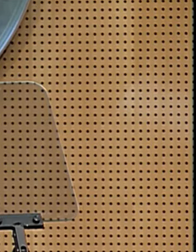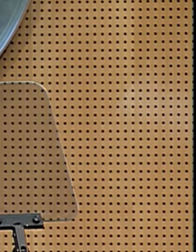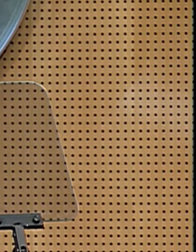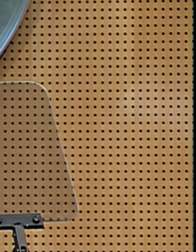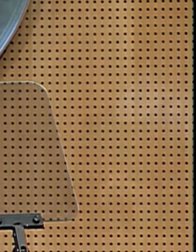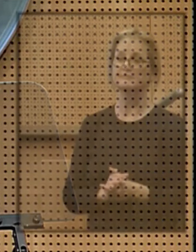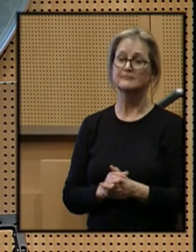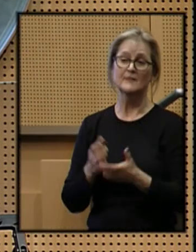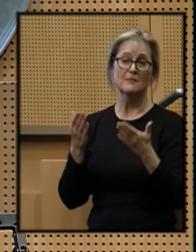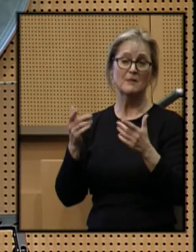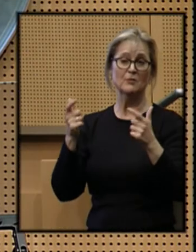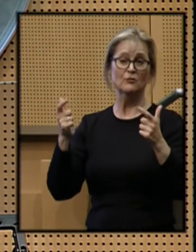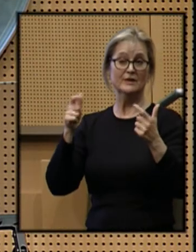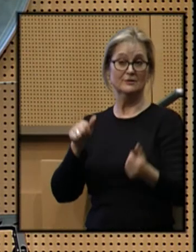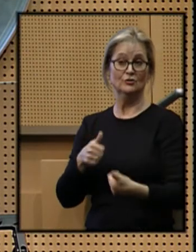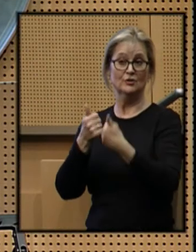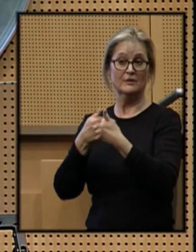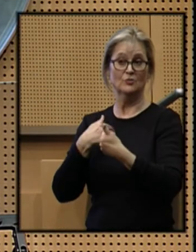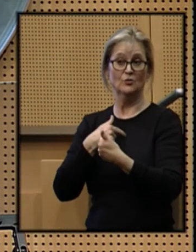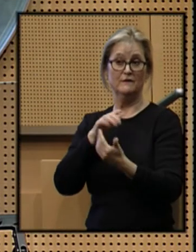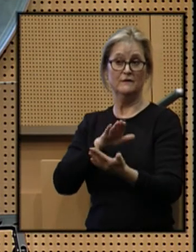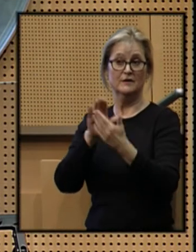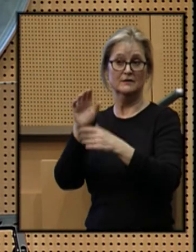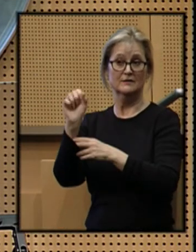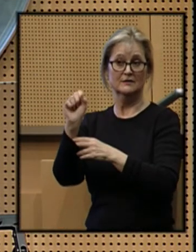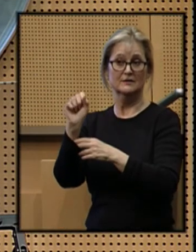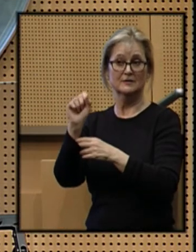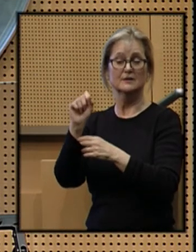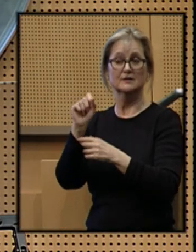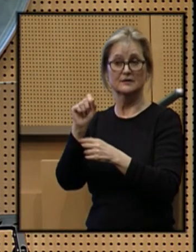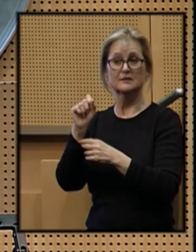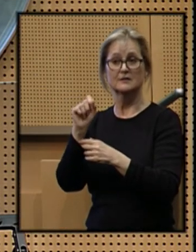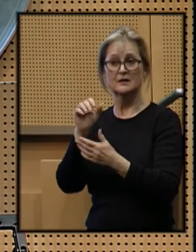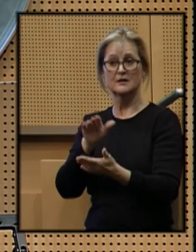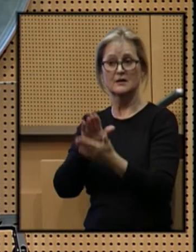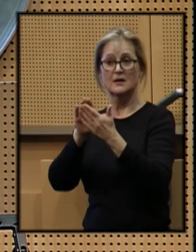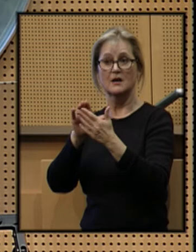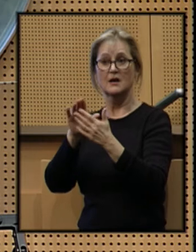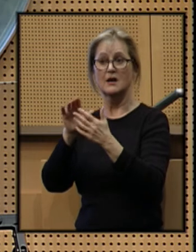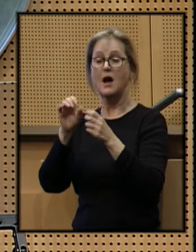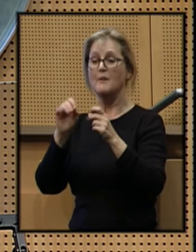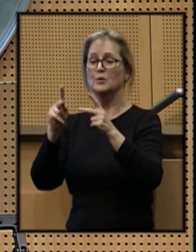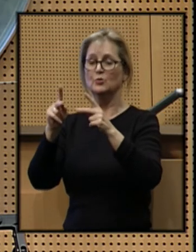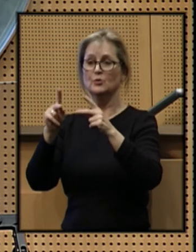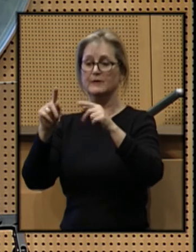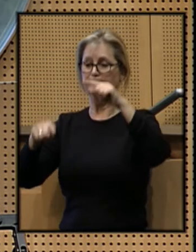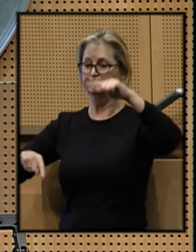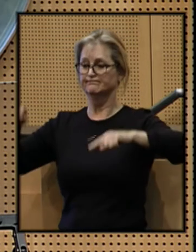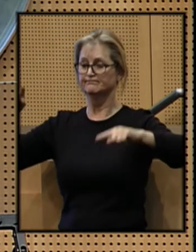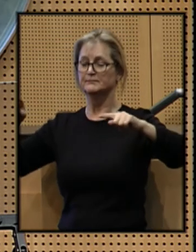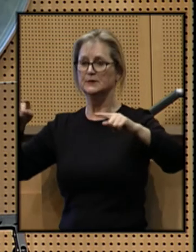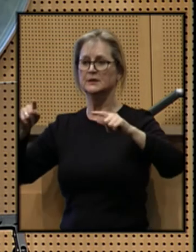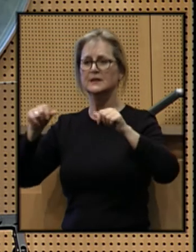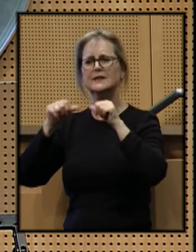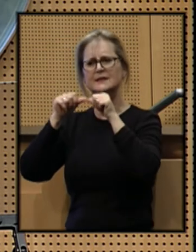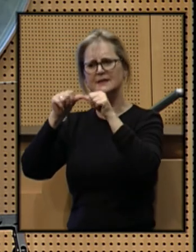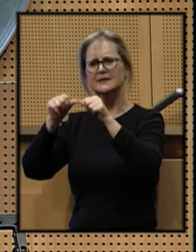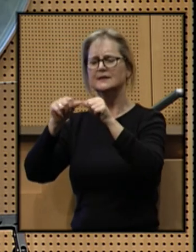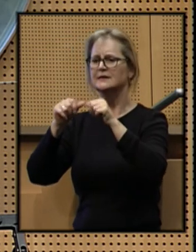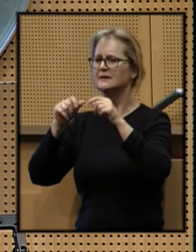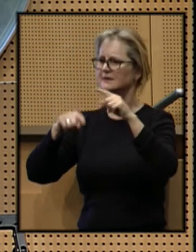Perhaps the greatest challenge we face in addressing the opportunity gap is the persistent disparities